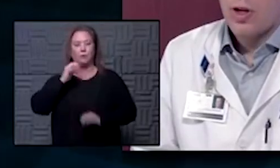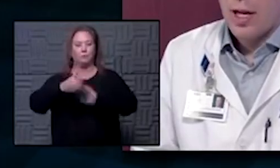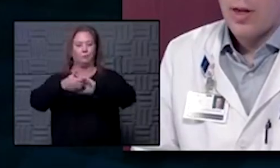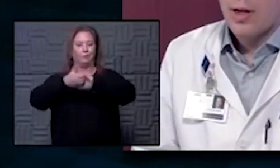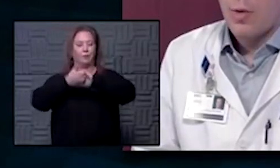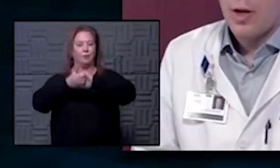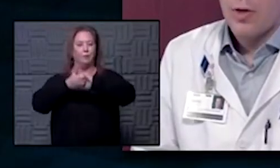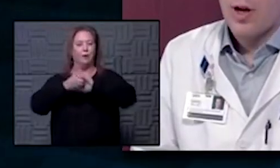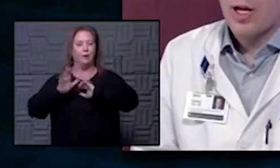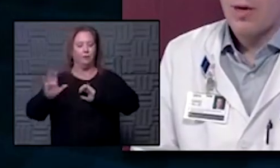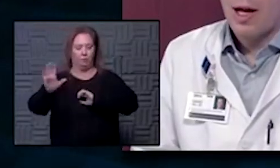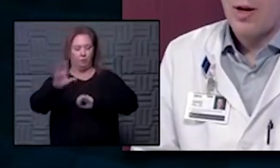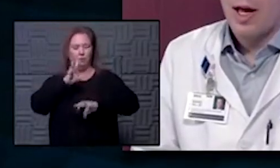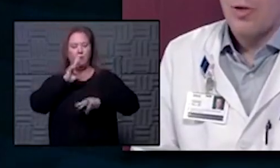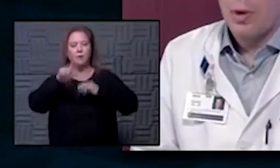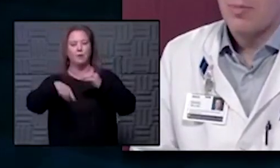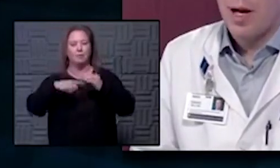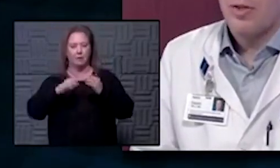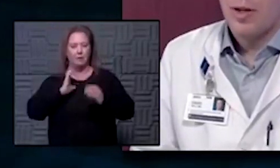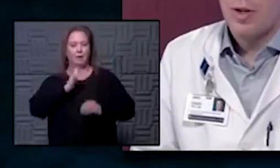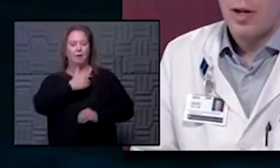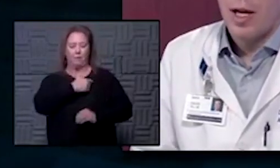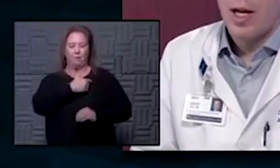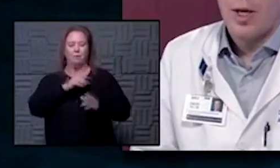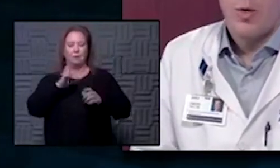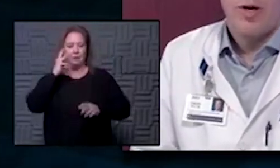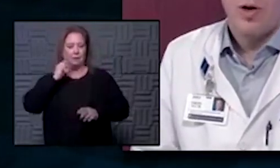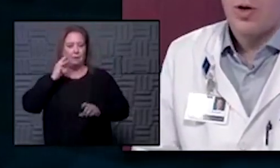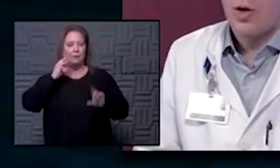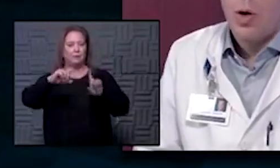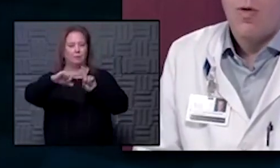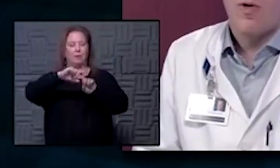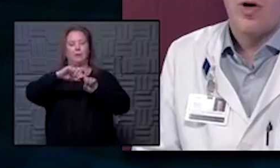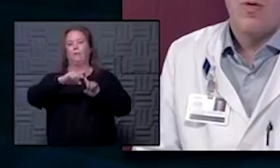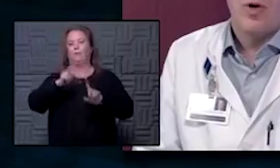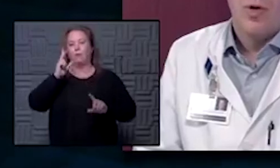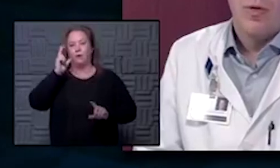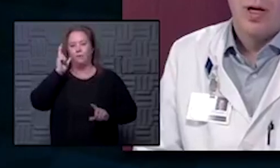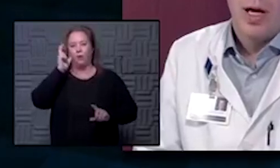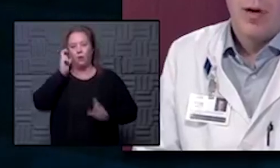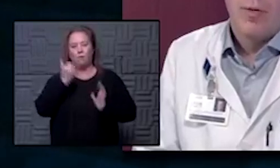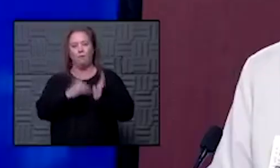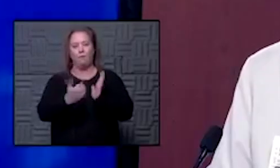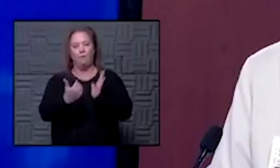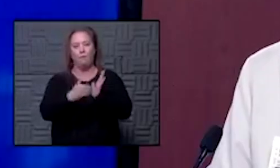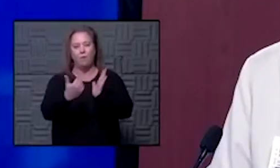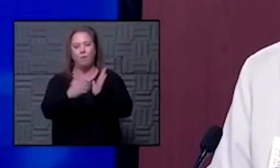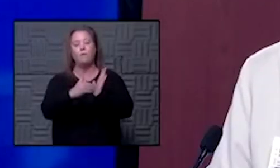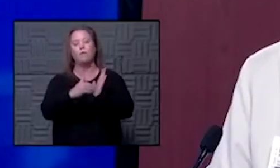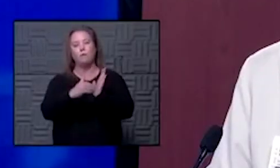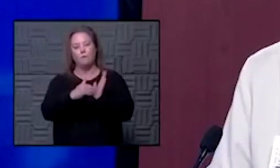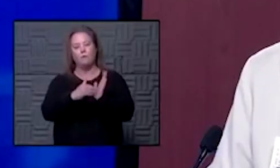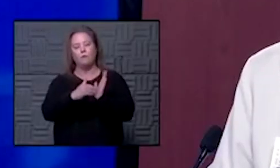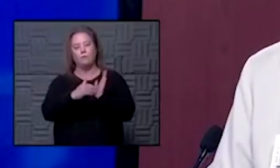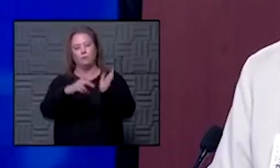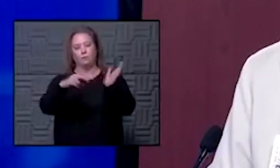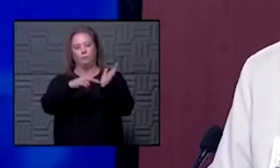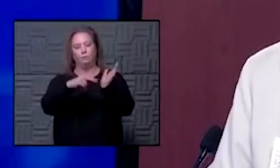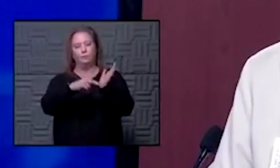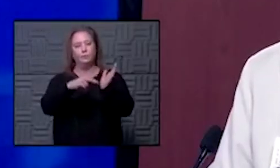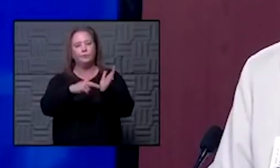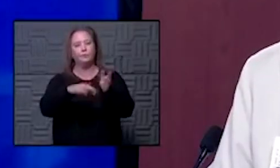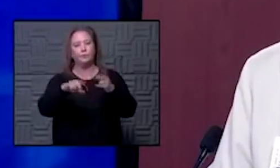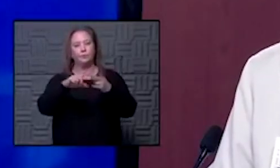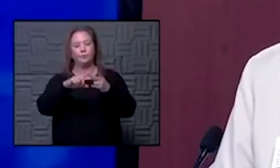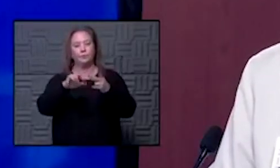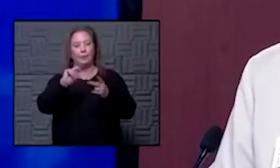version I think of what you're talking about has been positive and and I think we have heard over and over and over again from uh nurses or nurse